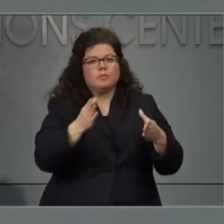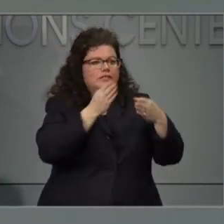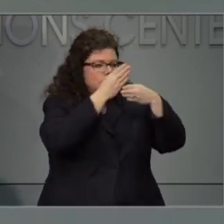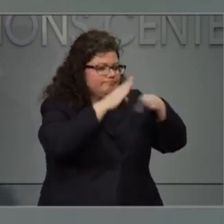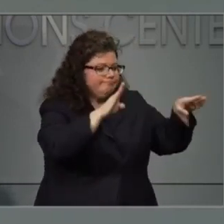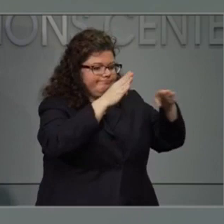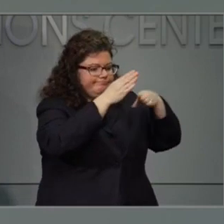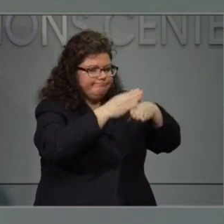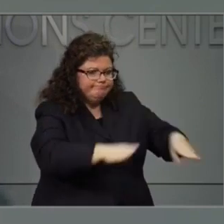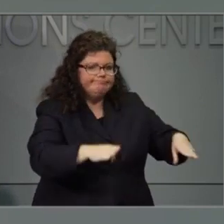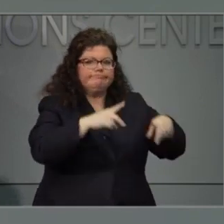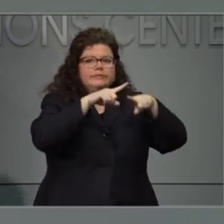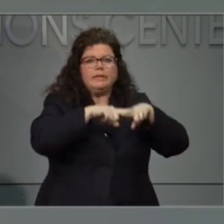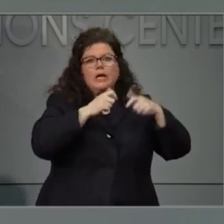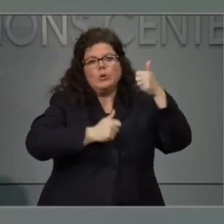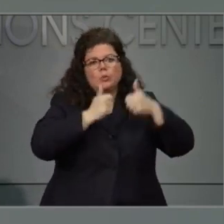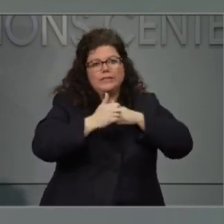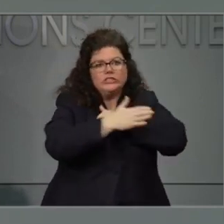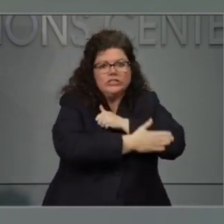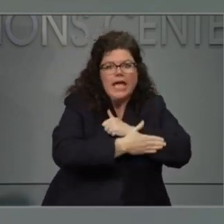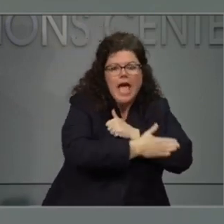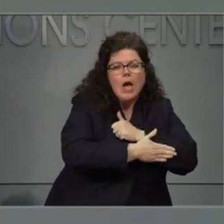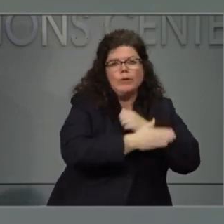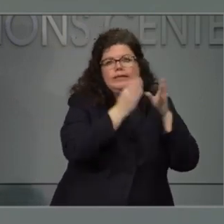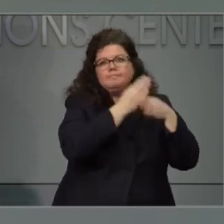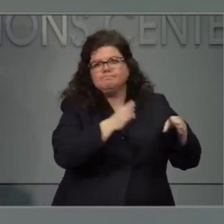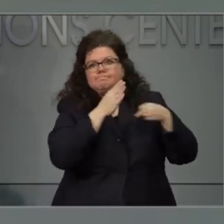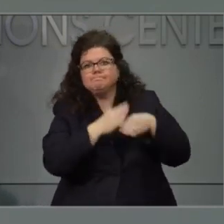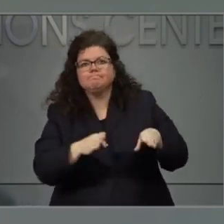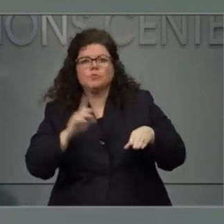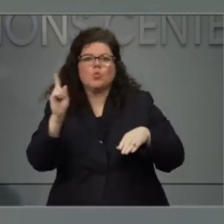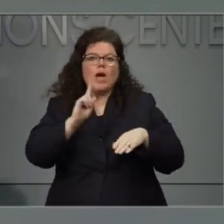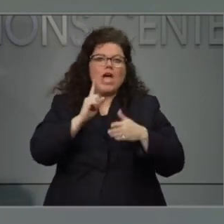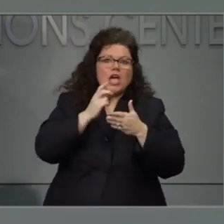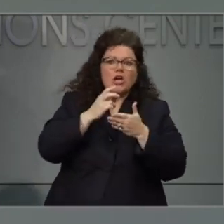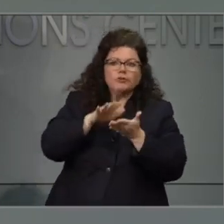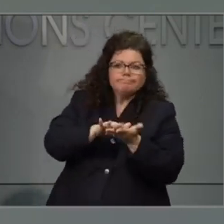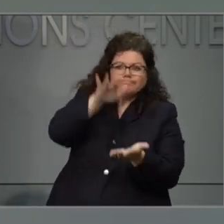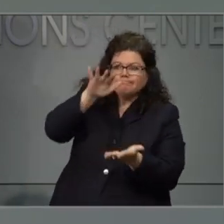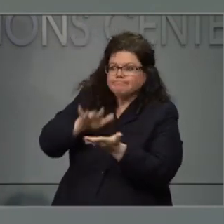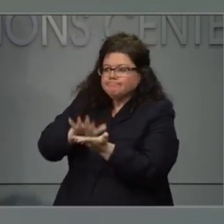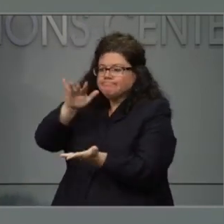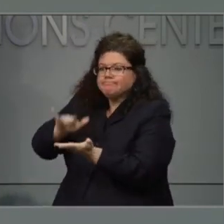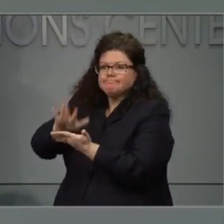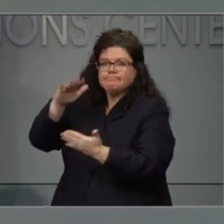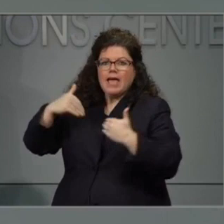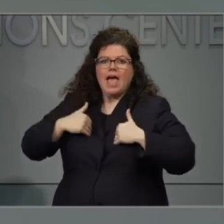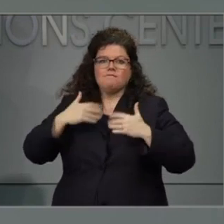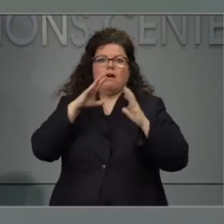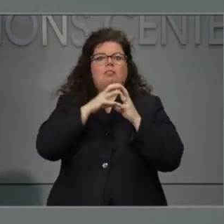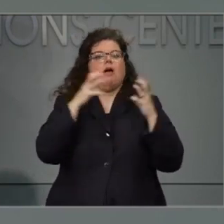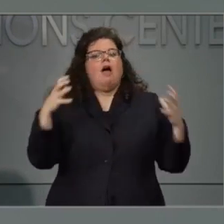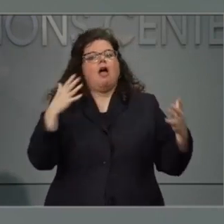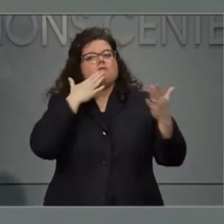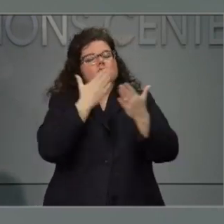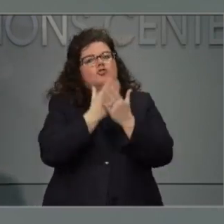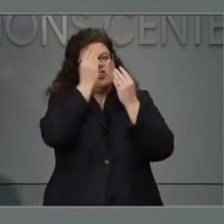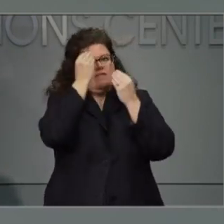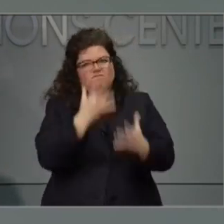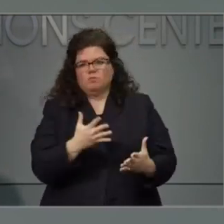county in terms of hospitalizations and where our resources are. So a lot of good information there for folks to